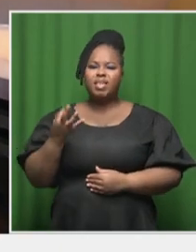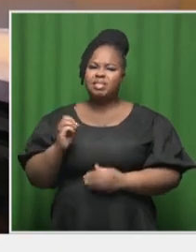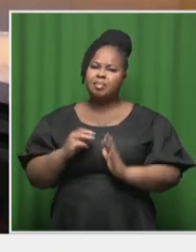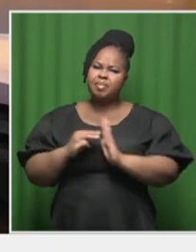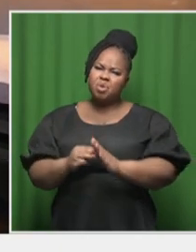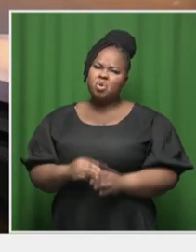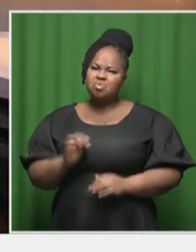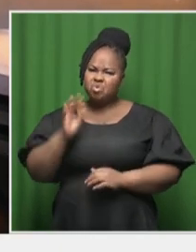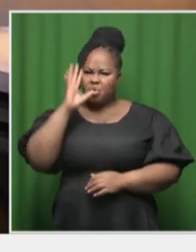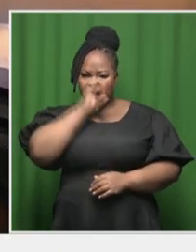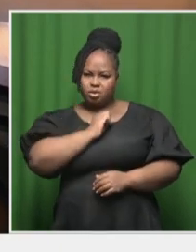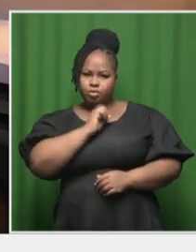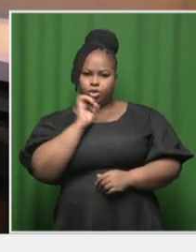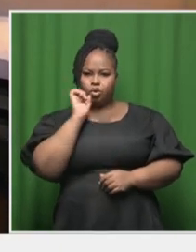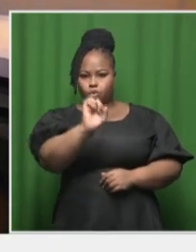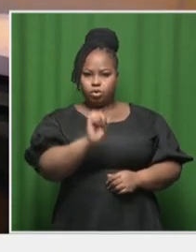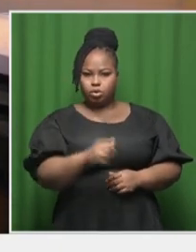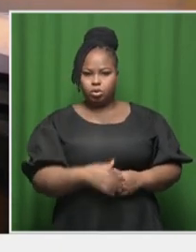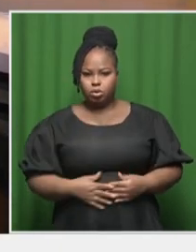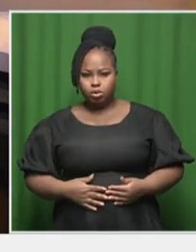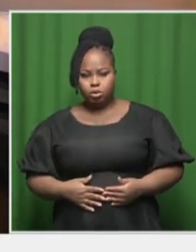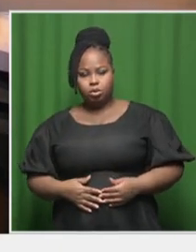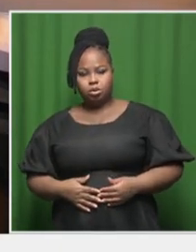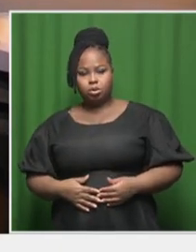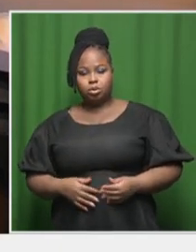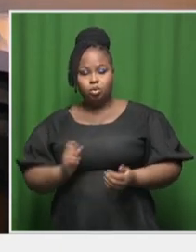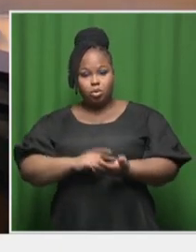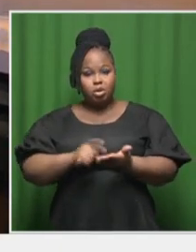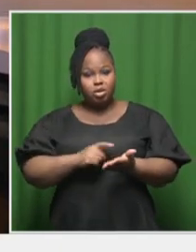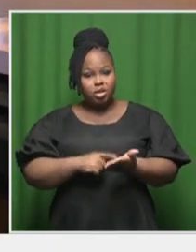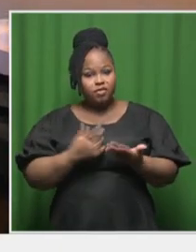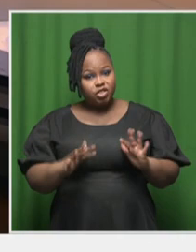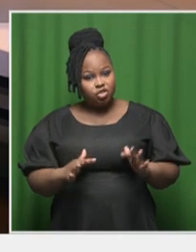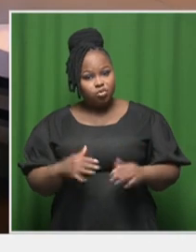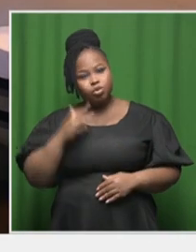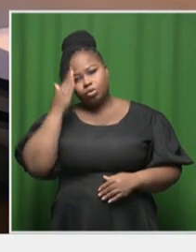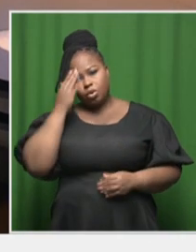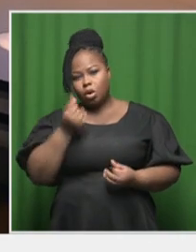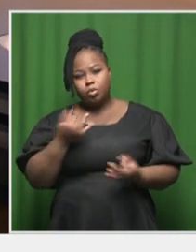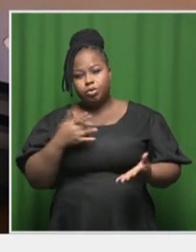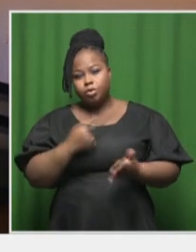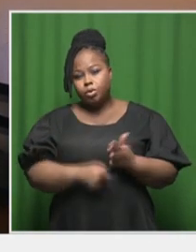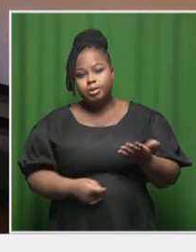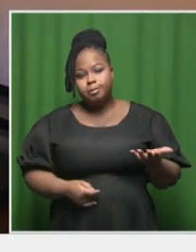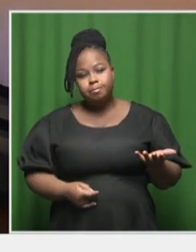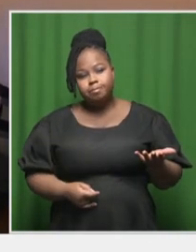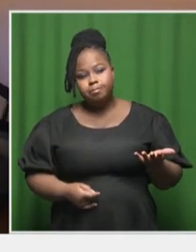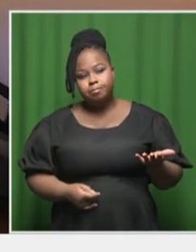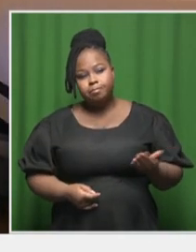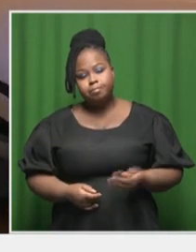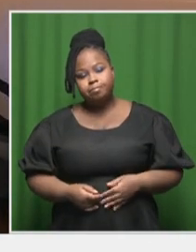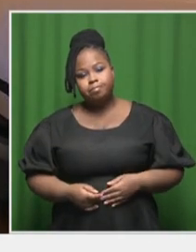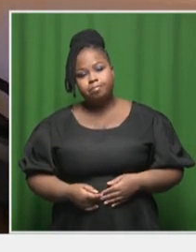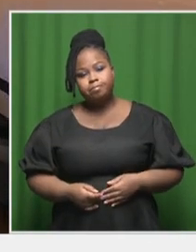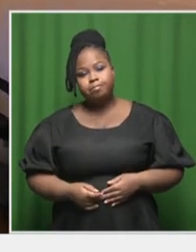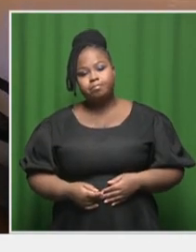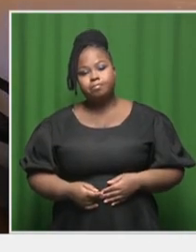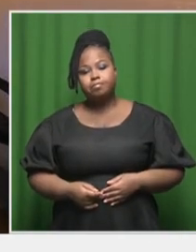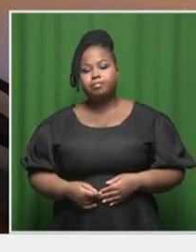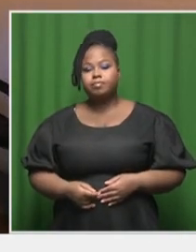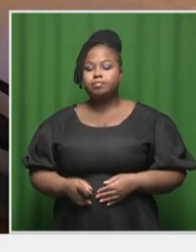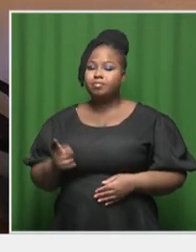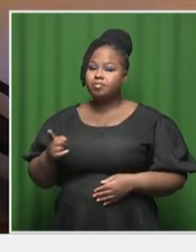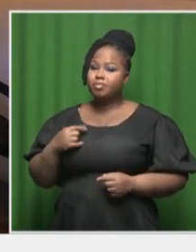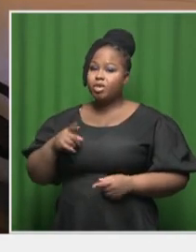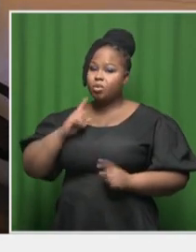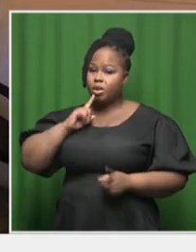us a bit of a... I mean, you've done this. Surely, you've done the maths. You should know approximately how much this costs. Yes. So, this I'm going to